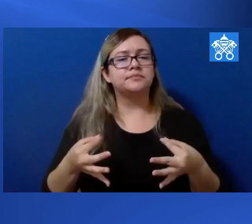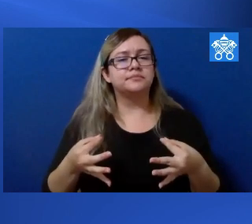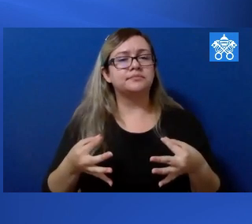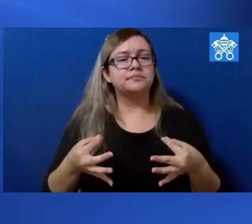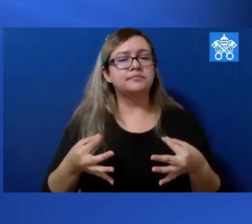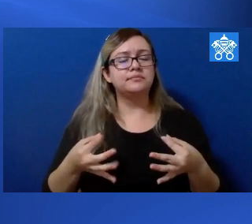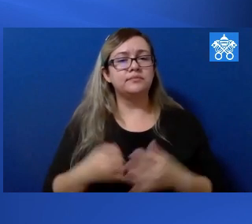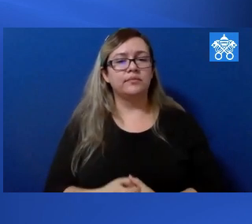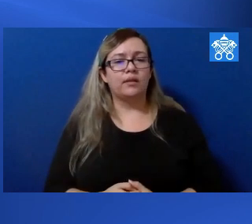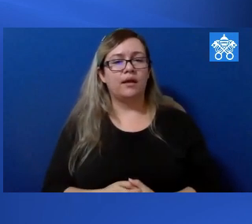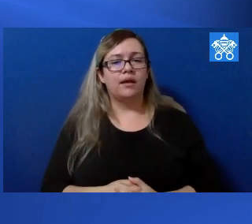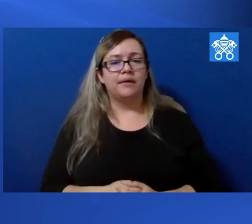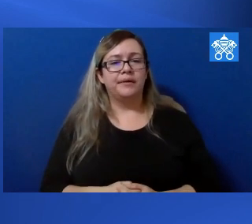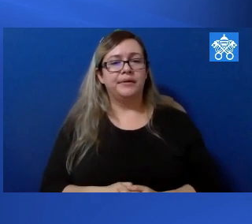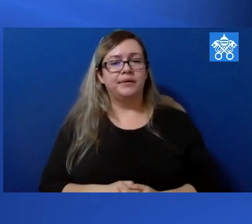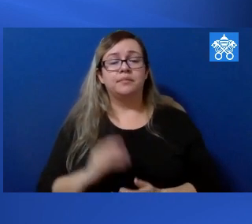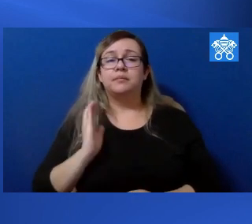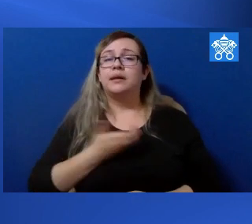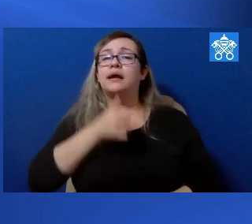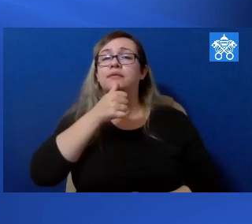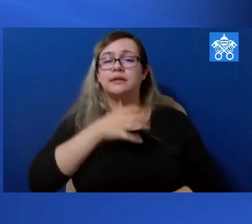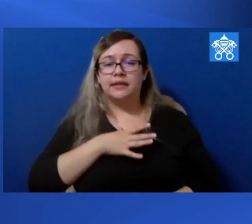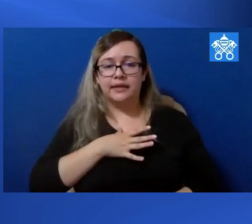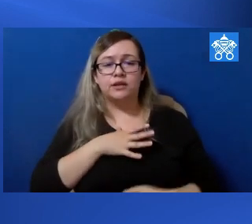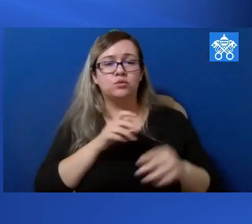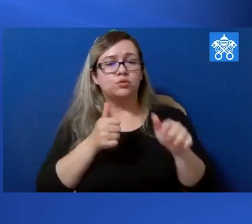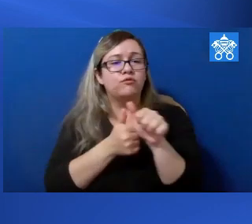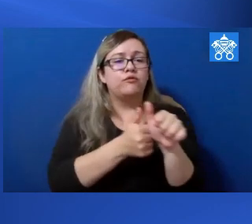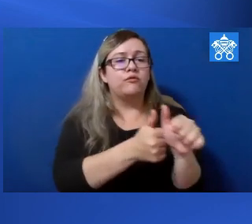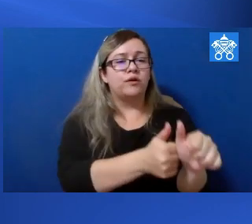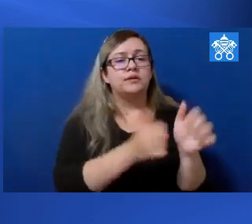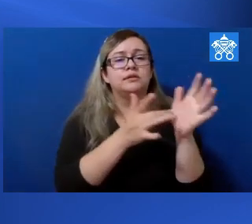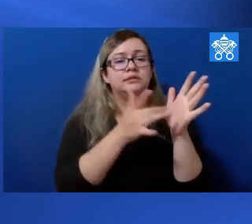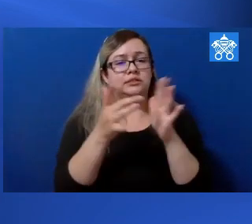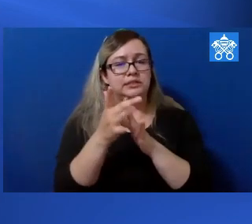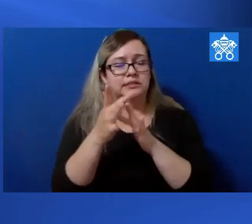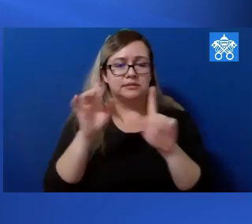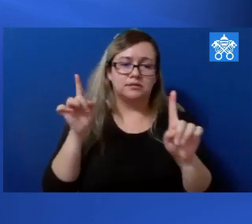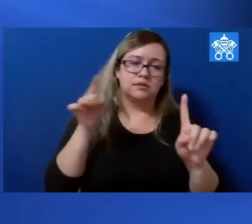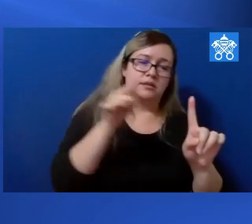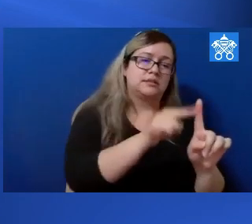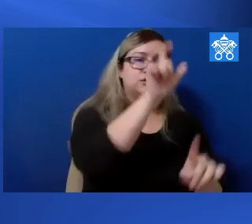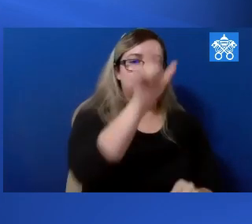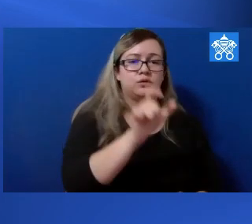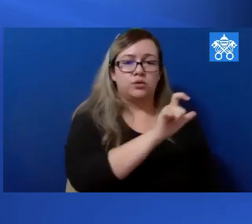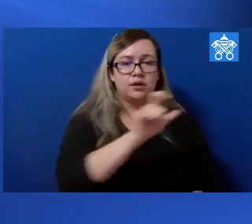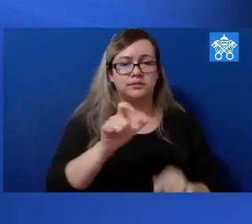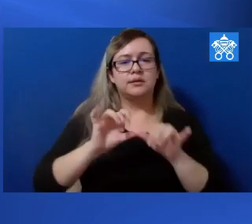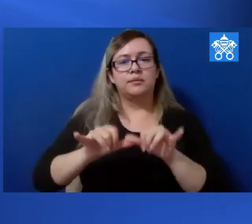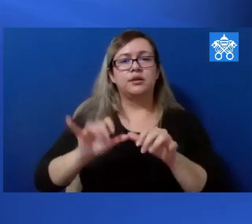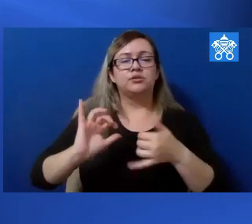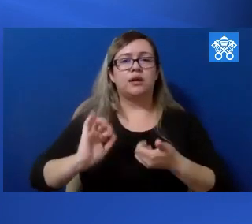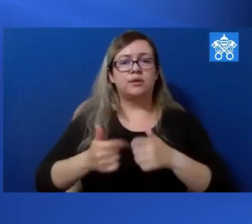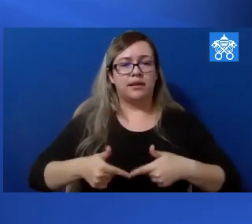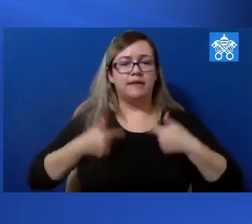Our Lady, who followed Jesus all the way to the cross, help us to measure our life with Him so as to enter into the fullness